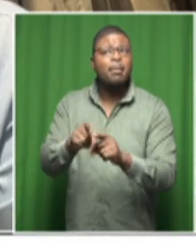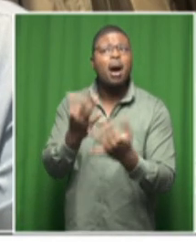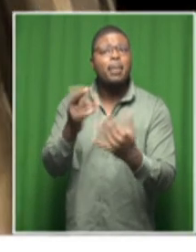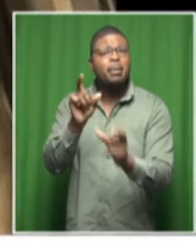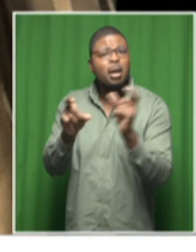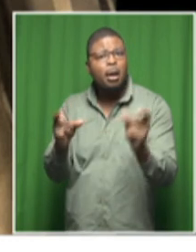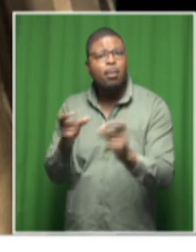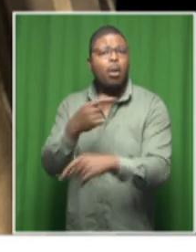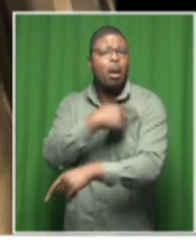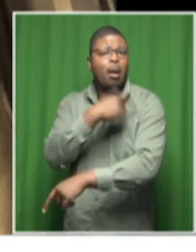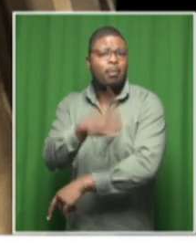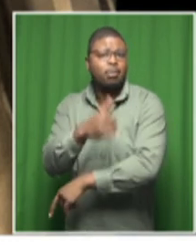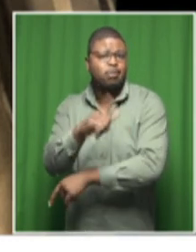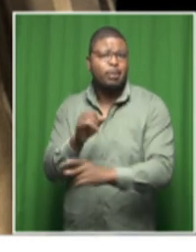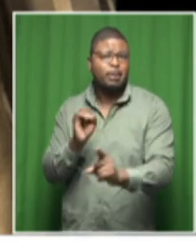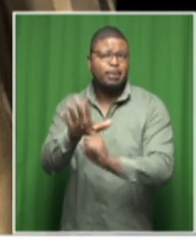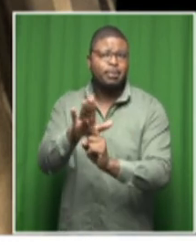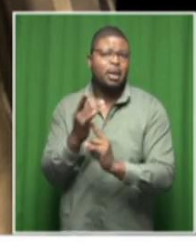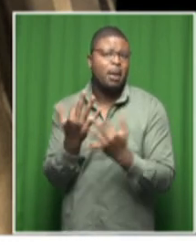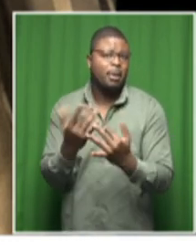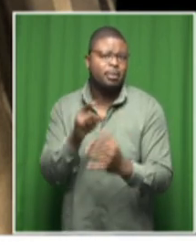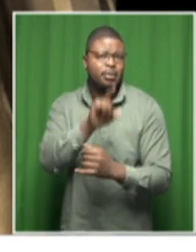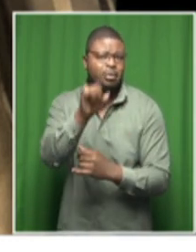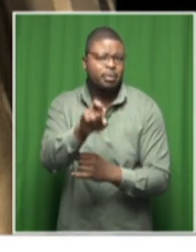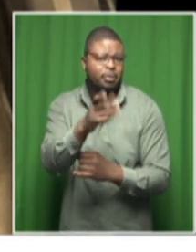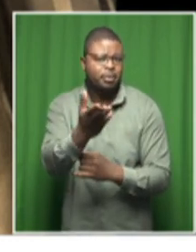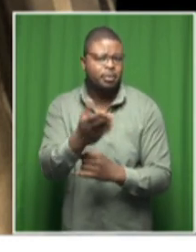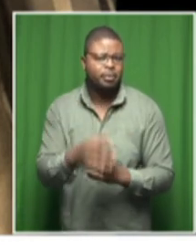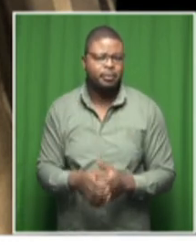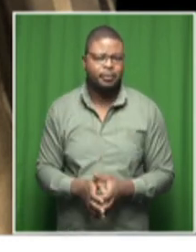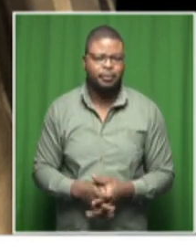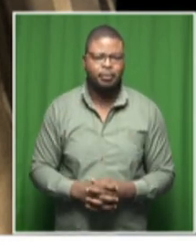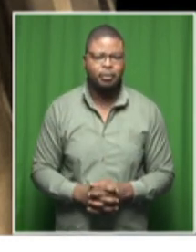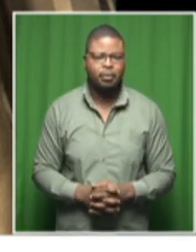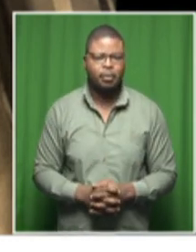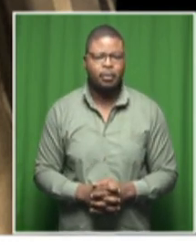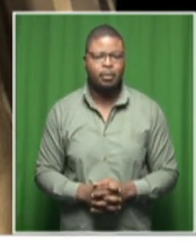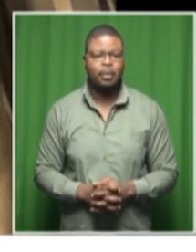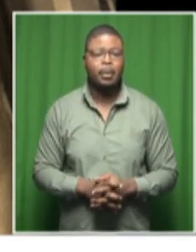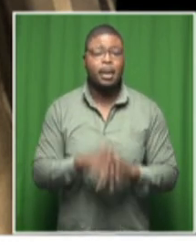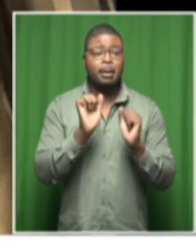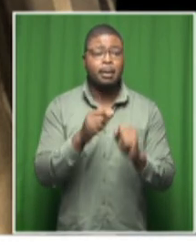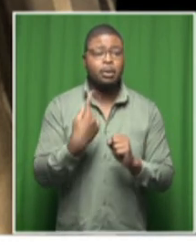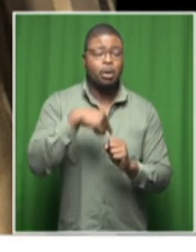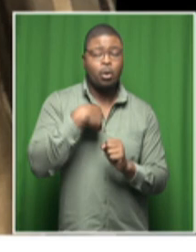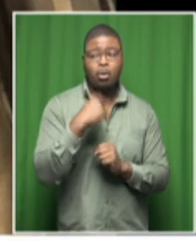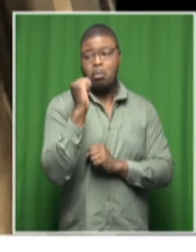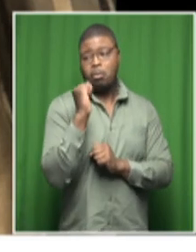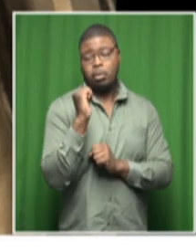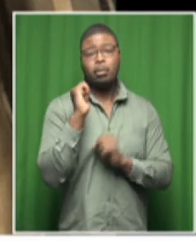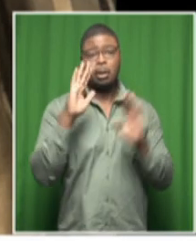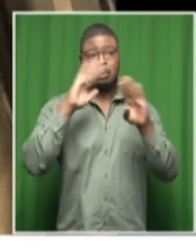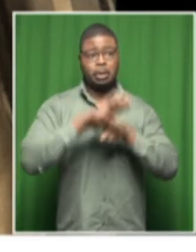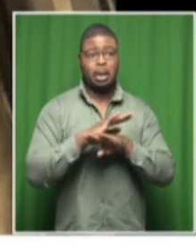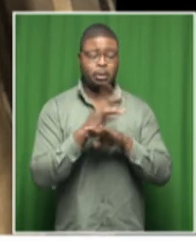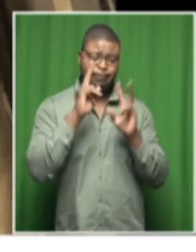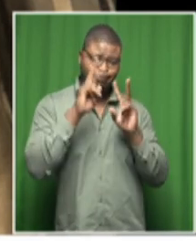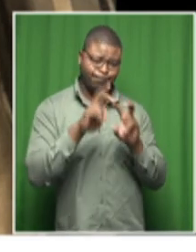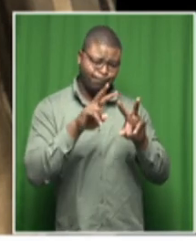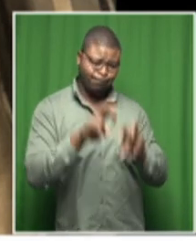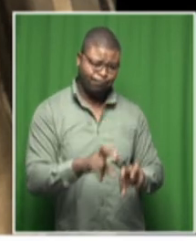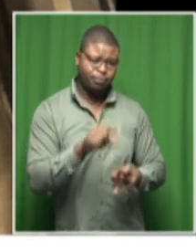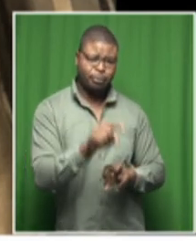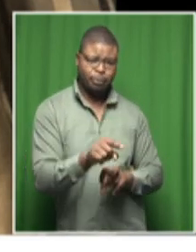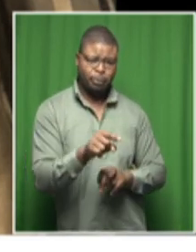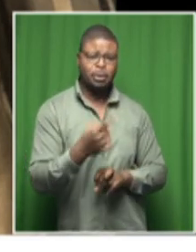Yes we so far we when the search was called off last night we were only